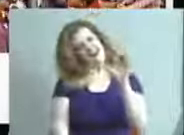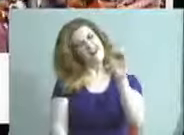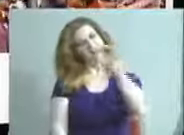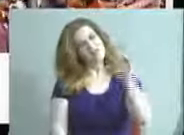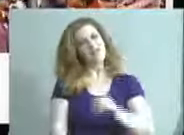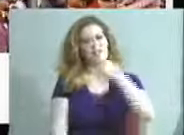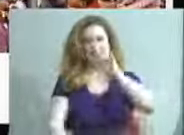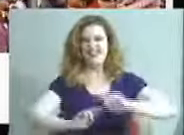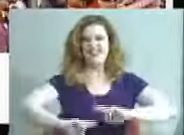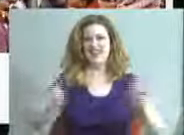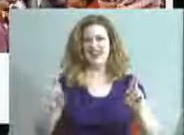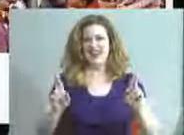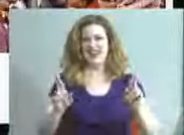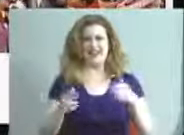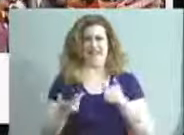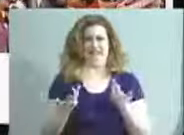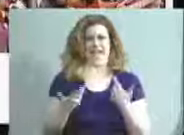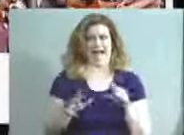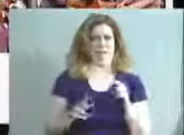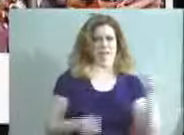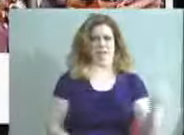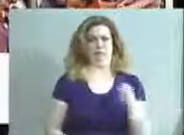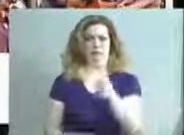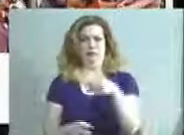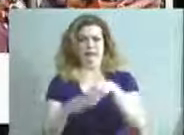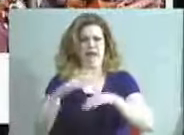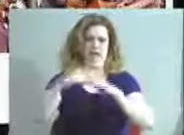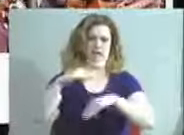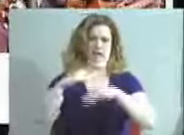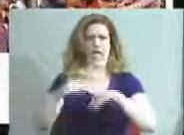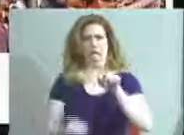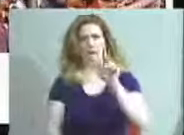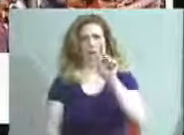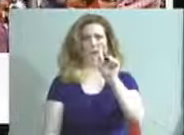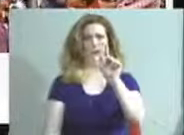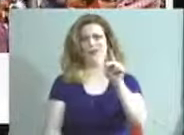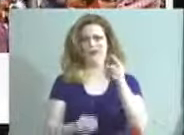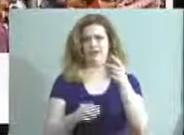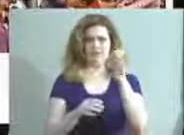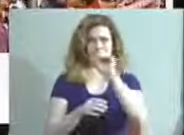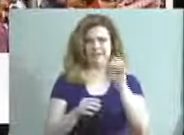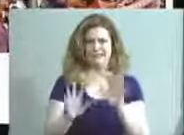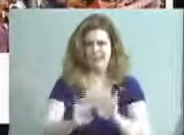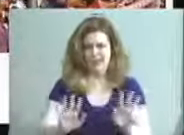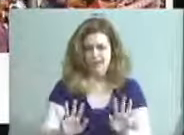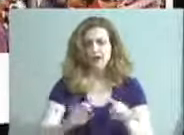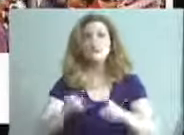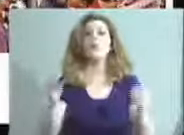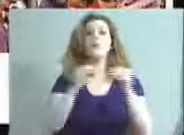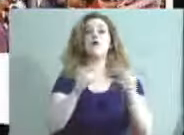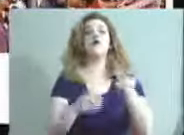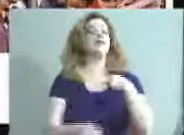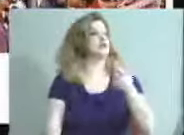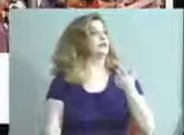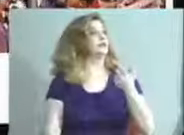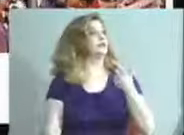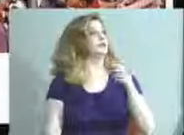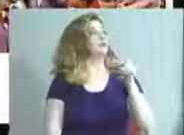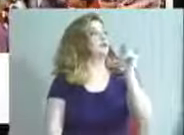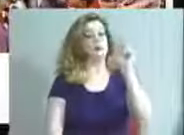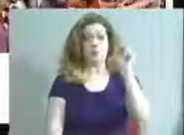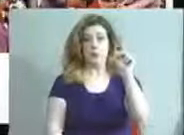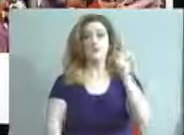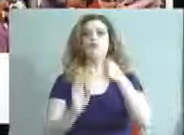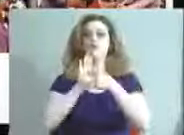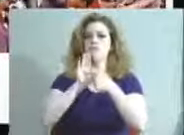ready. And I wouldn't want to be one of those 23%. How'd you like that? We don't want that. So we have more than 50 community representatives along with